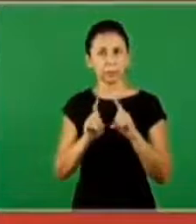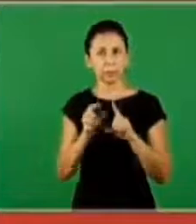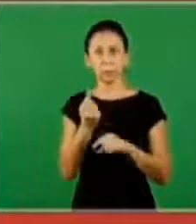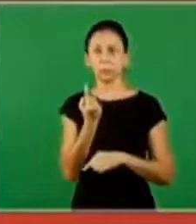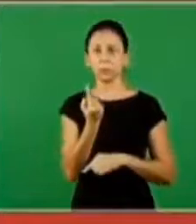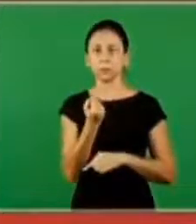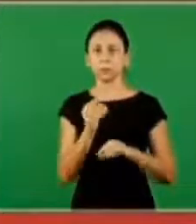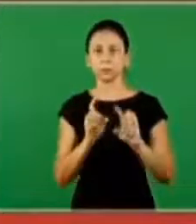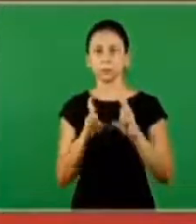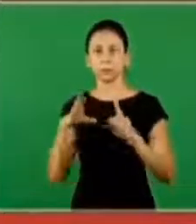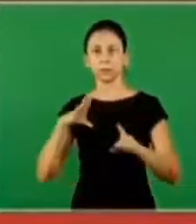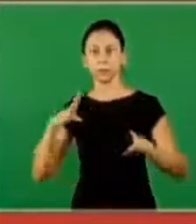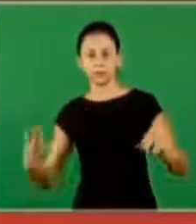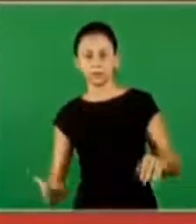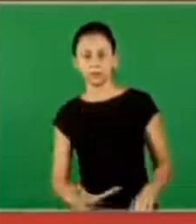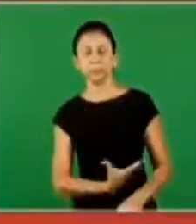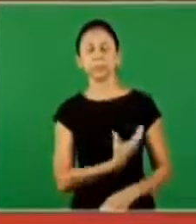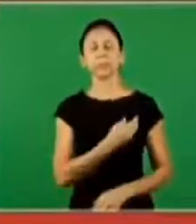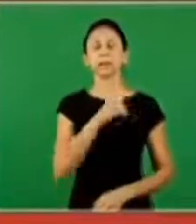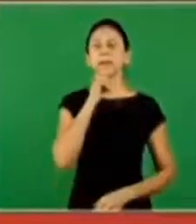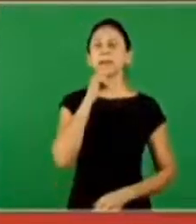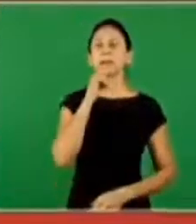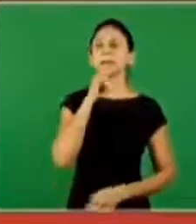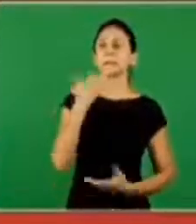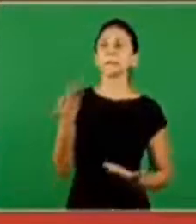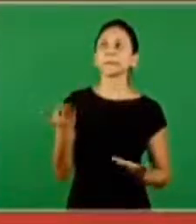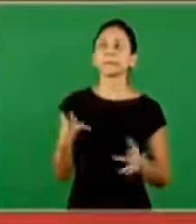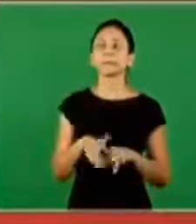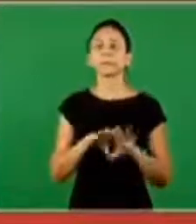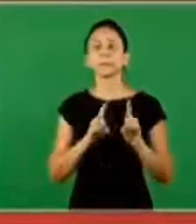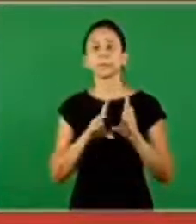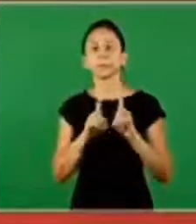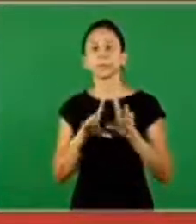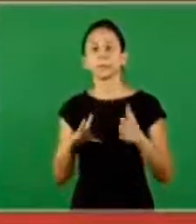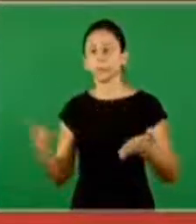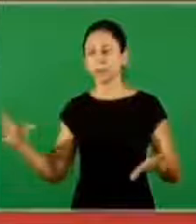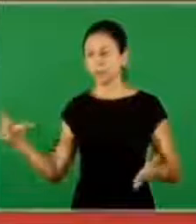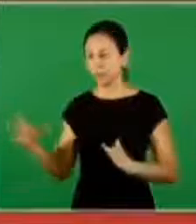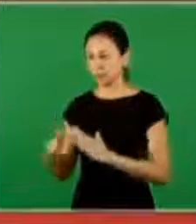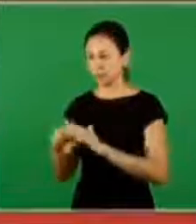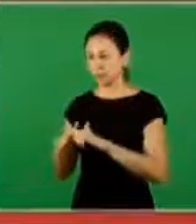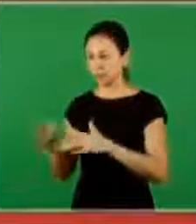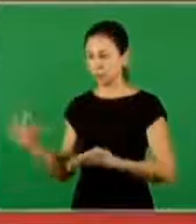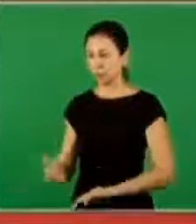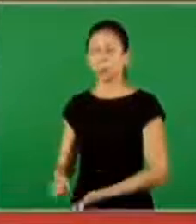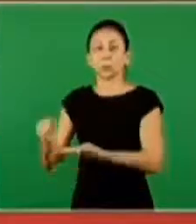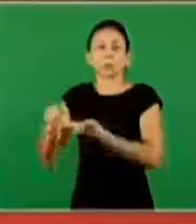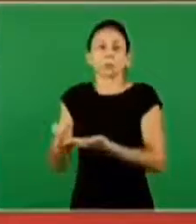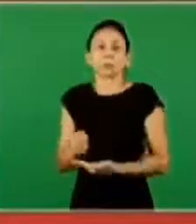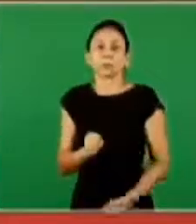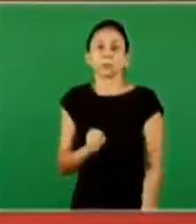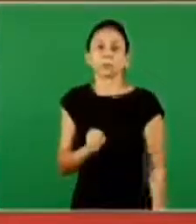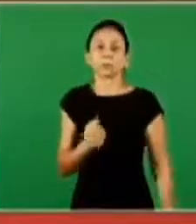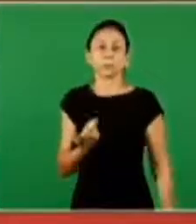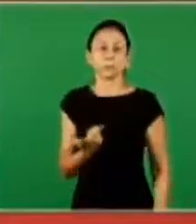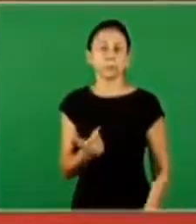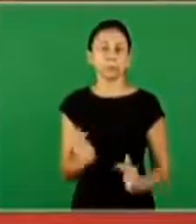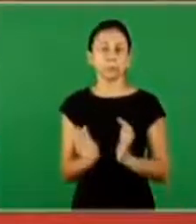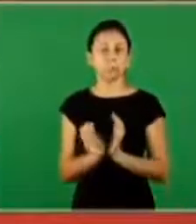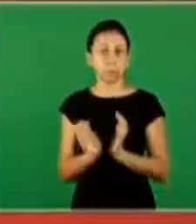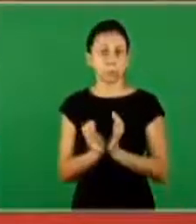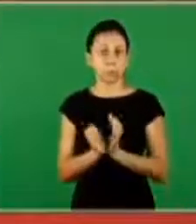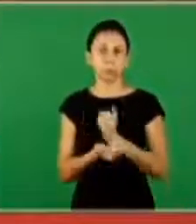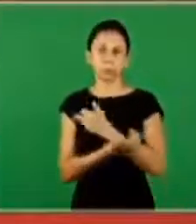of a single doctrine, which is salvation. So, if I speak also about doctrine of the salvation, the rapture of the church,